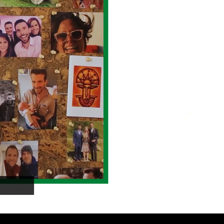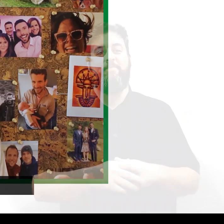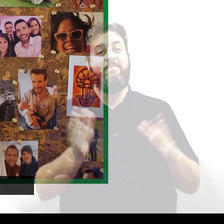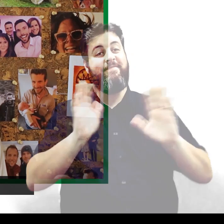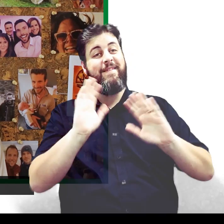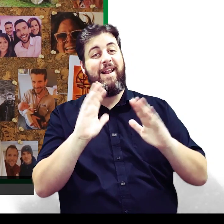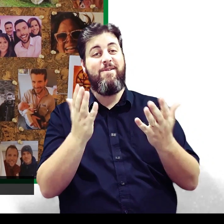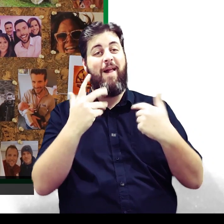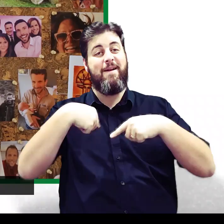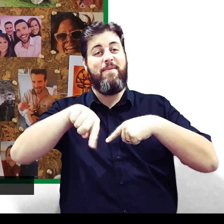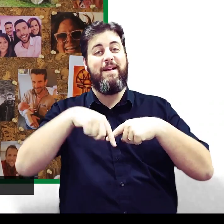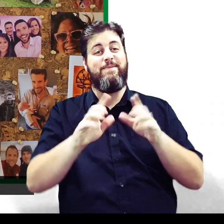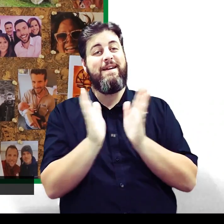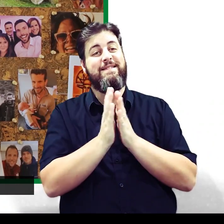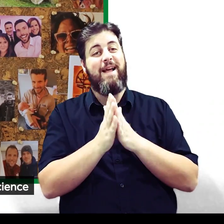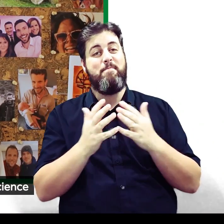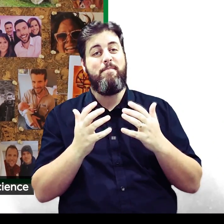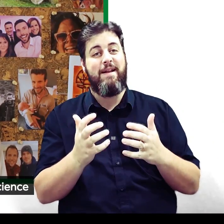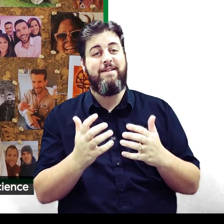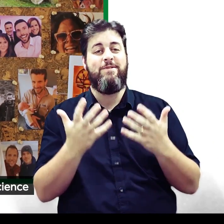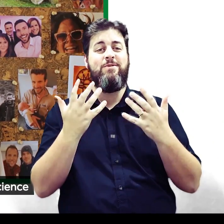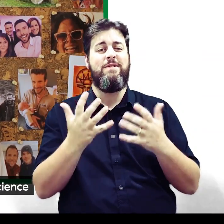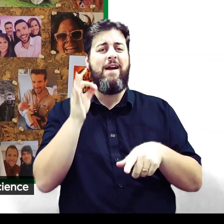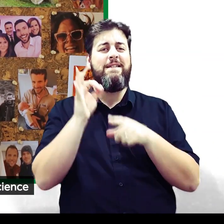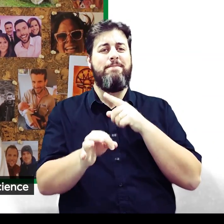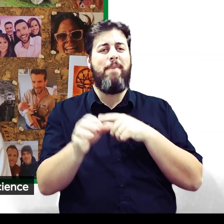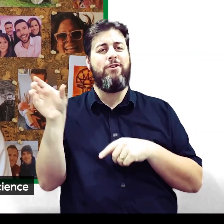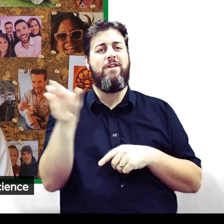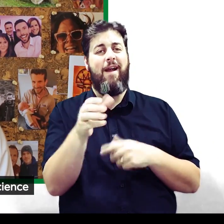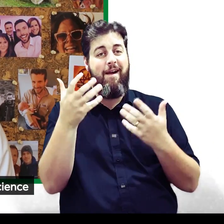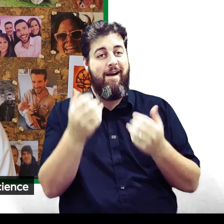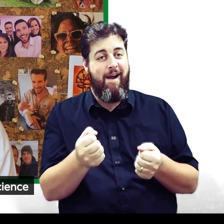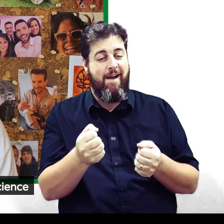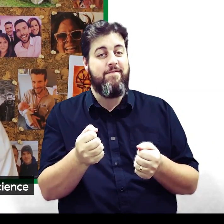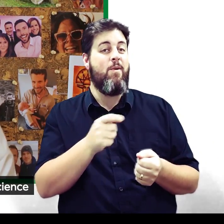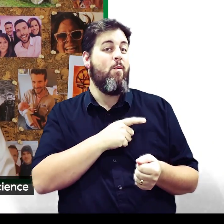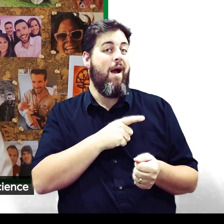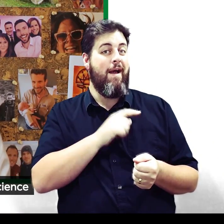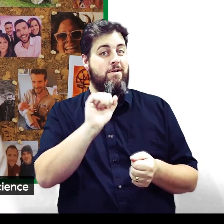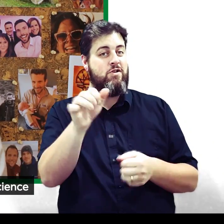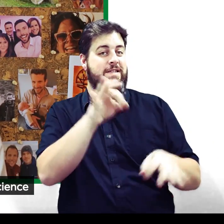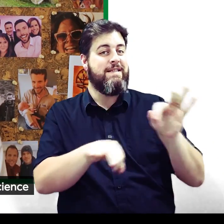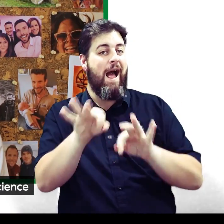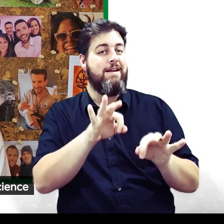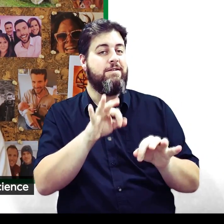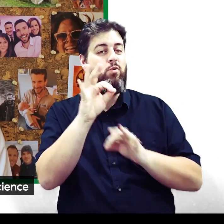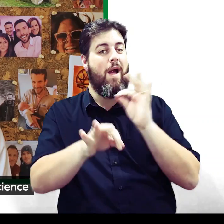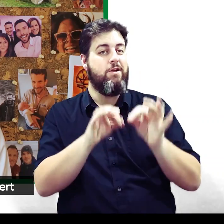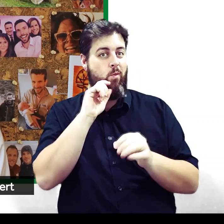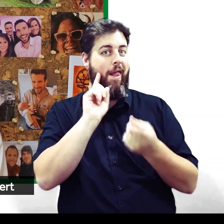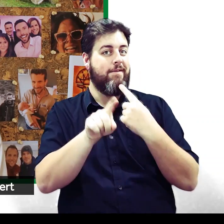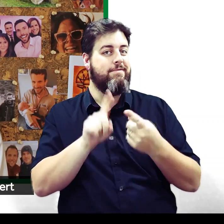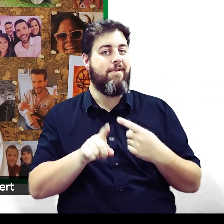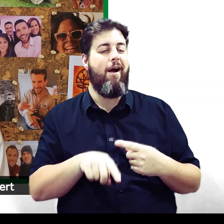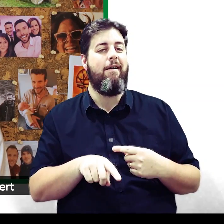Hello and welcome to this week's assembly. We've got a very special guest joining us today to answer all of your science